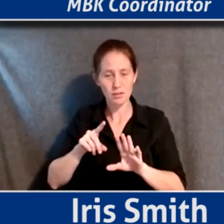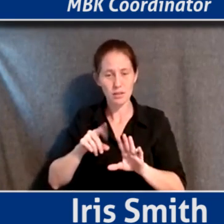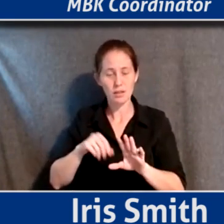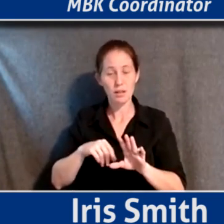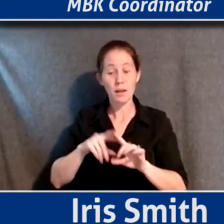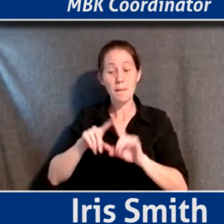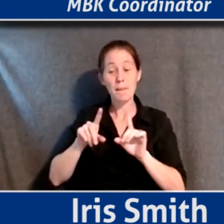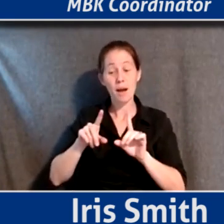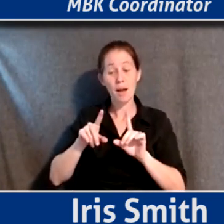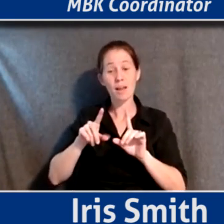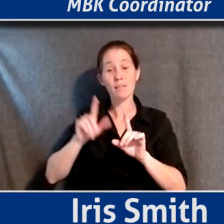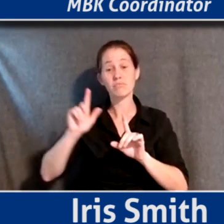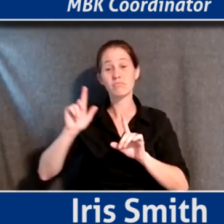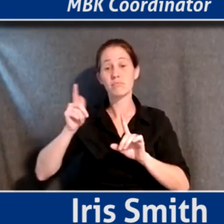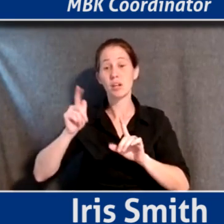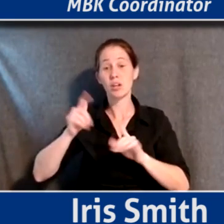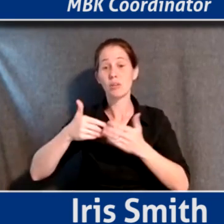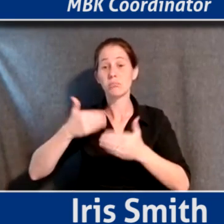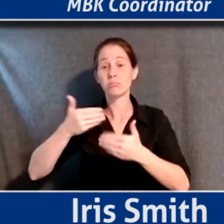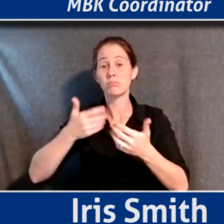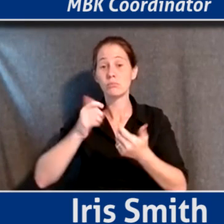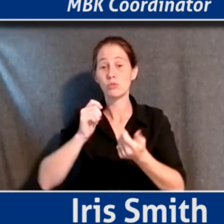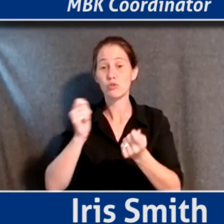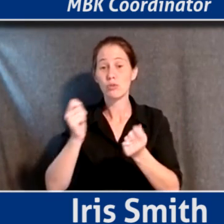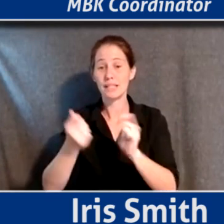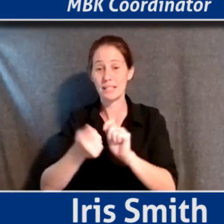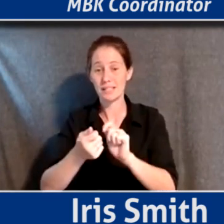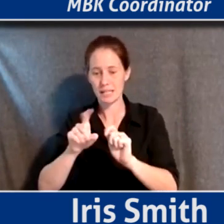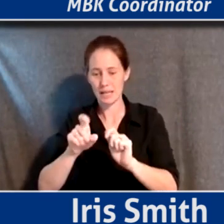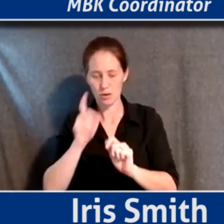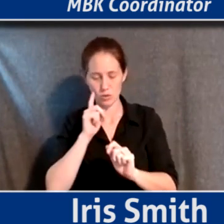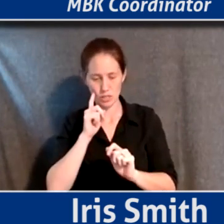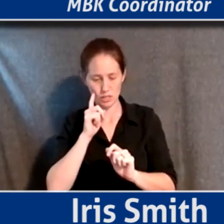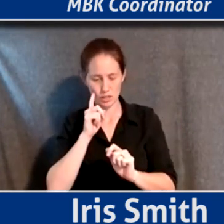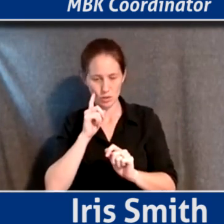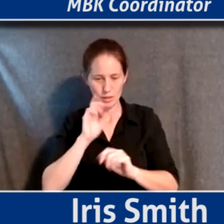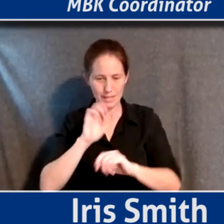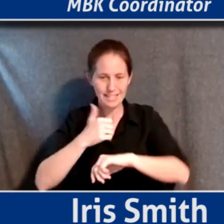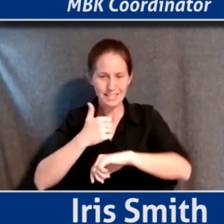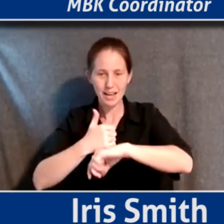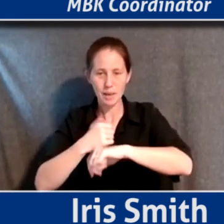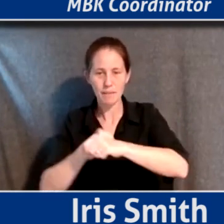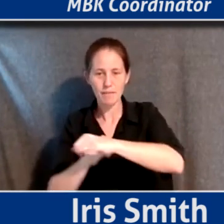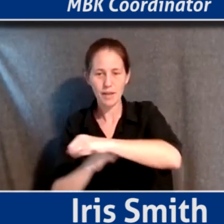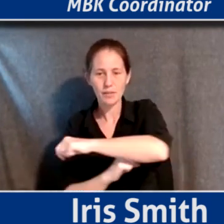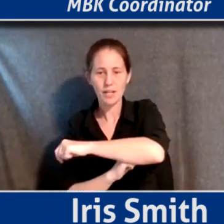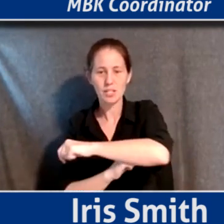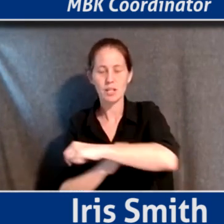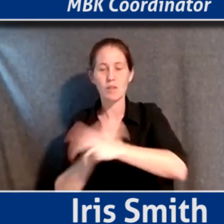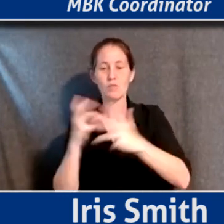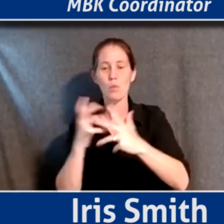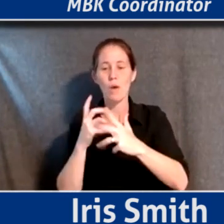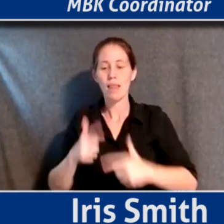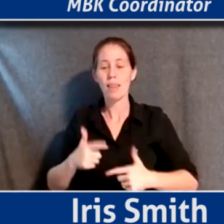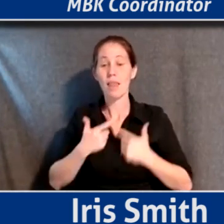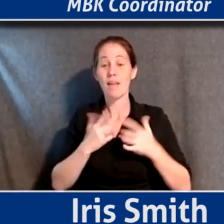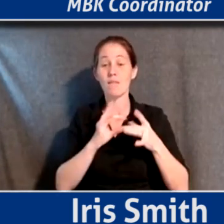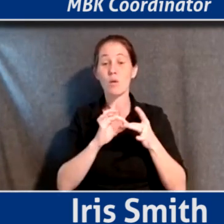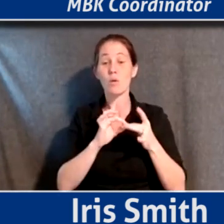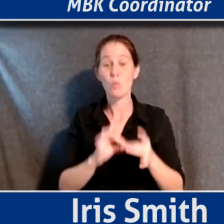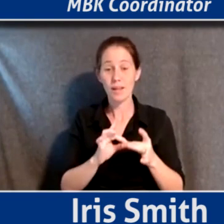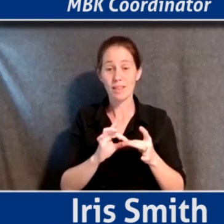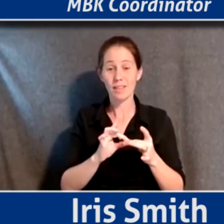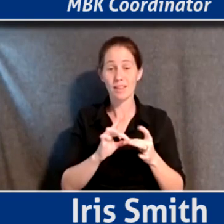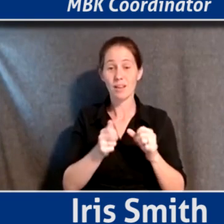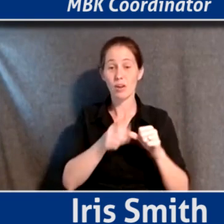But as we have to transition, we now need to start to lay the foundations of what life with the